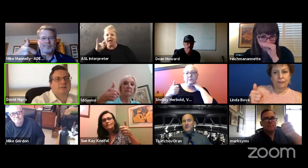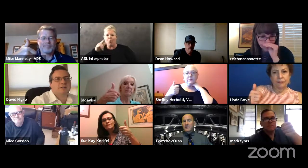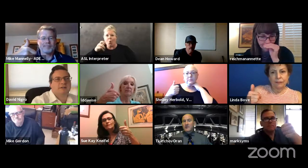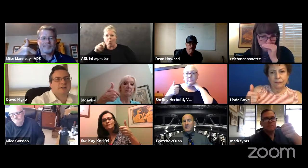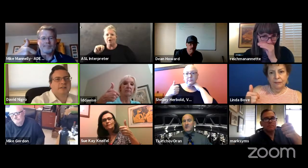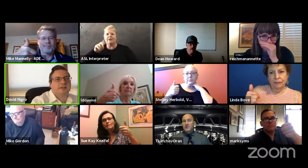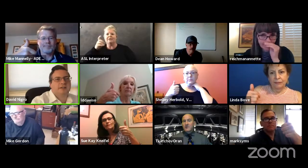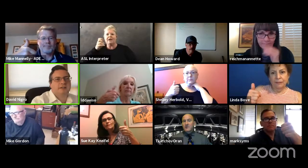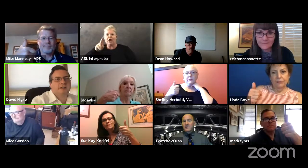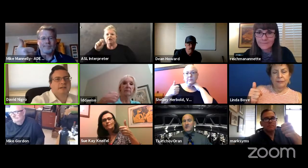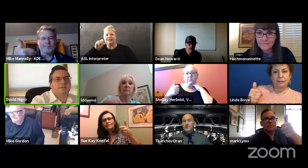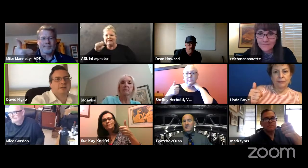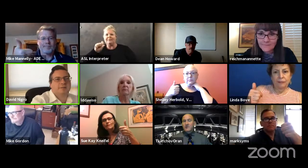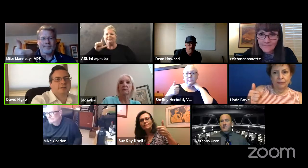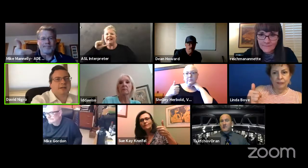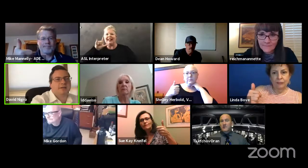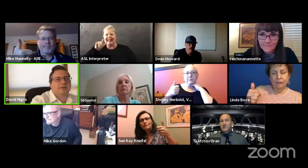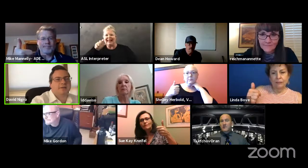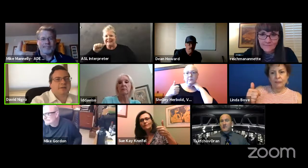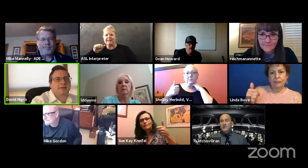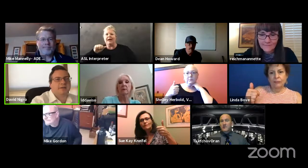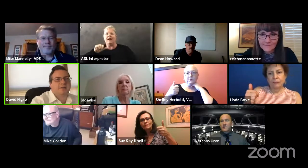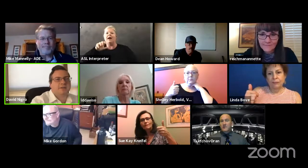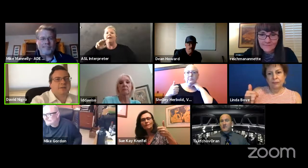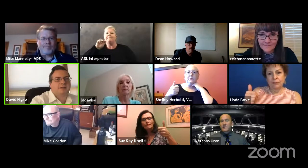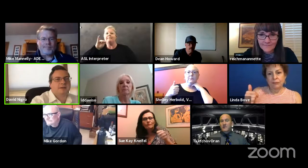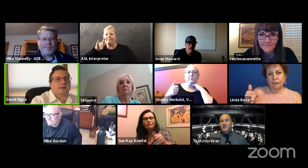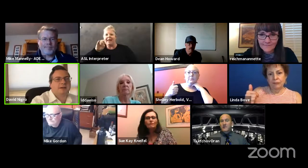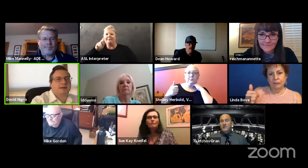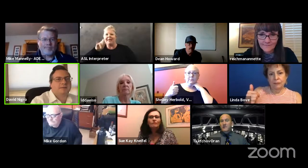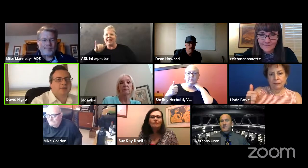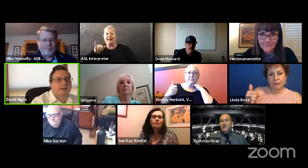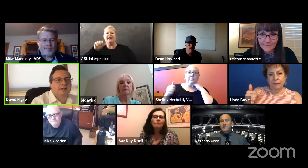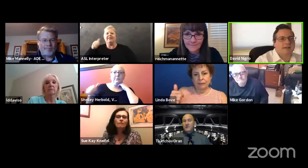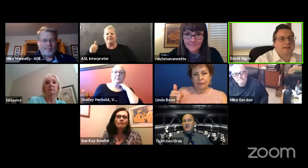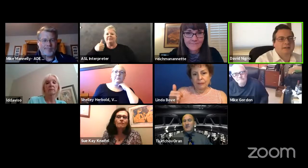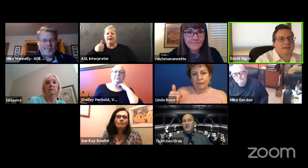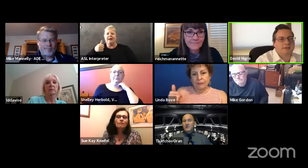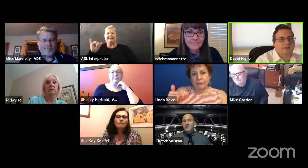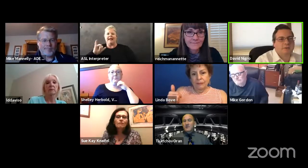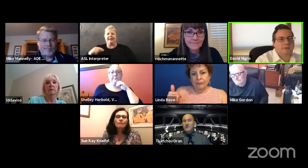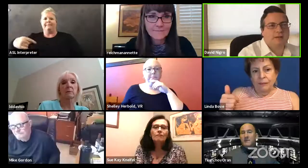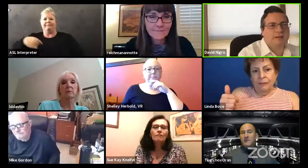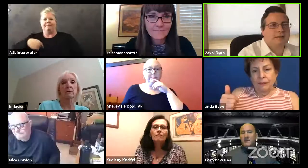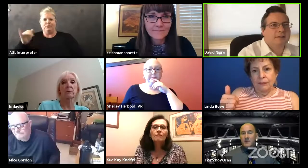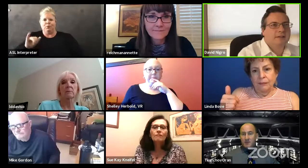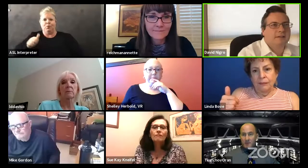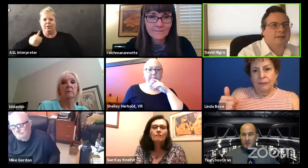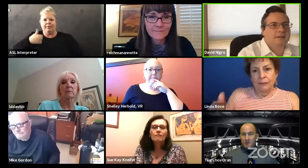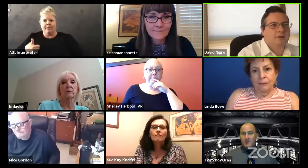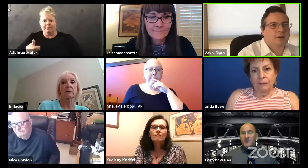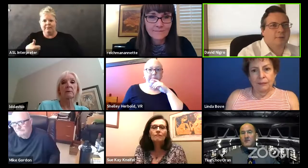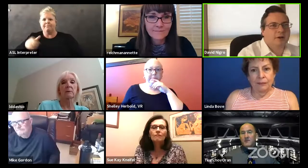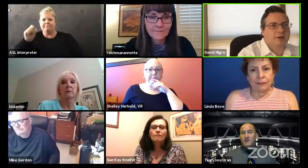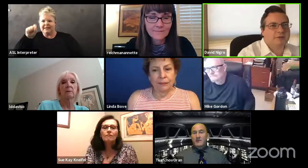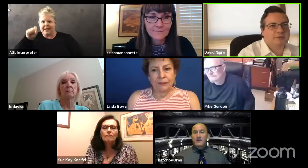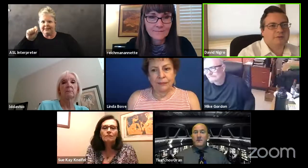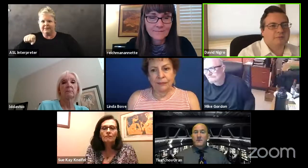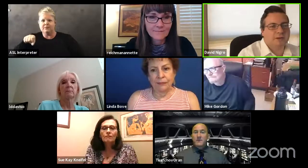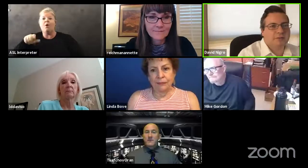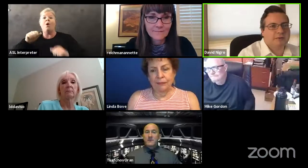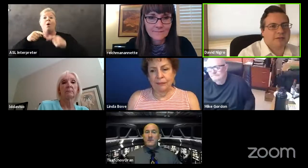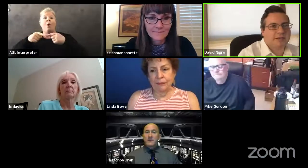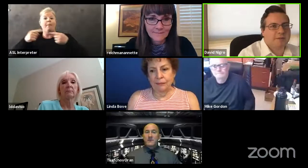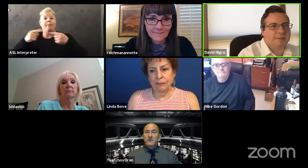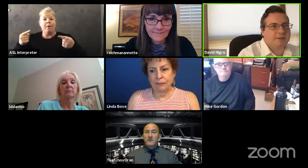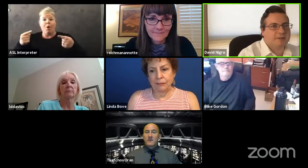sims linda and mike manley all with the thumbs up i'm voting uh yes as well uh all opposed